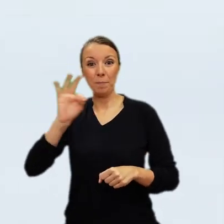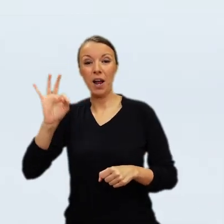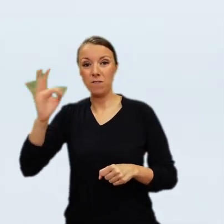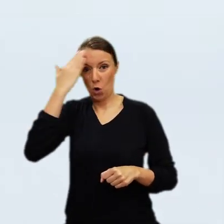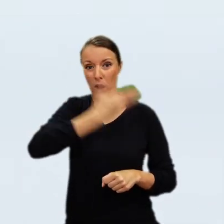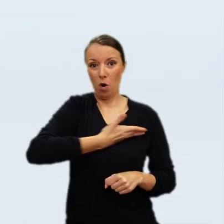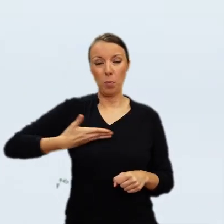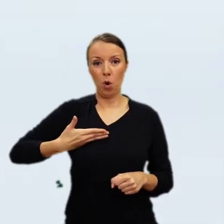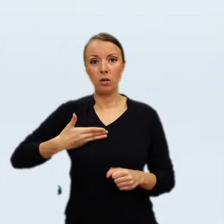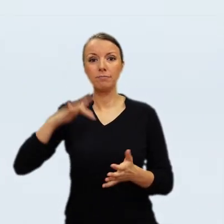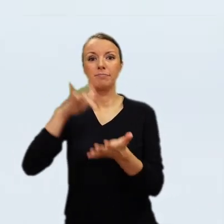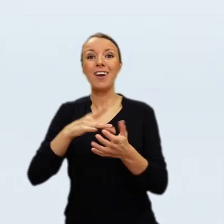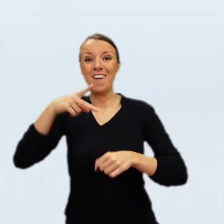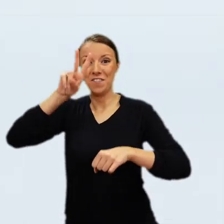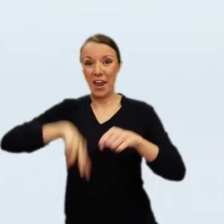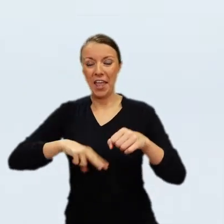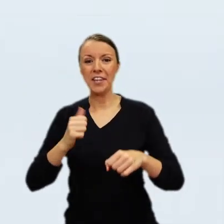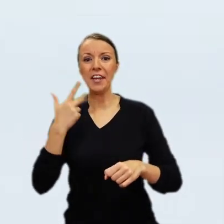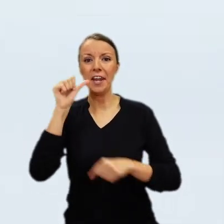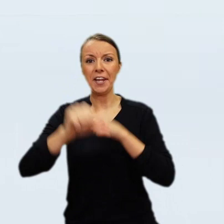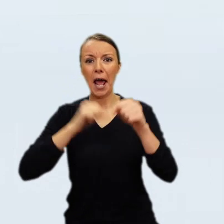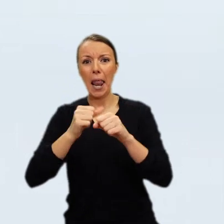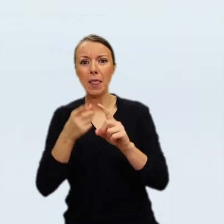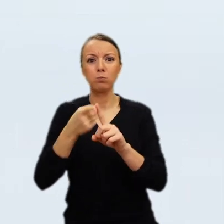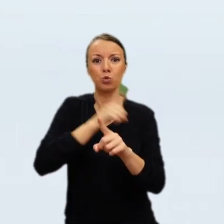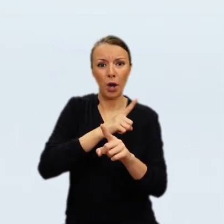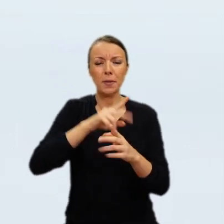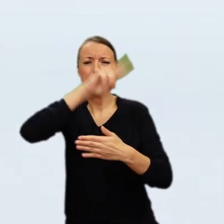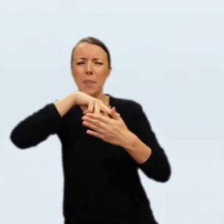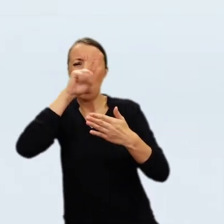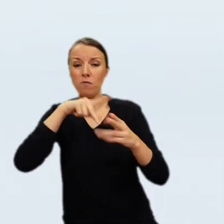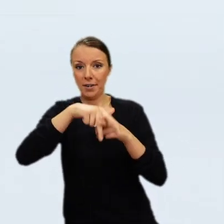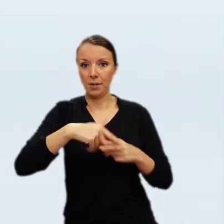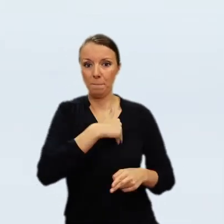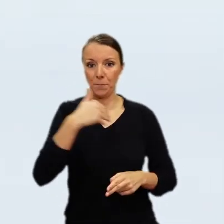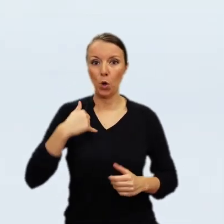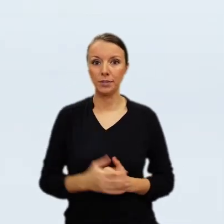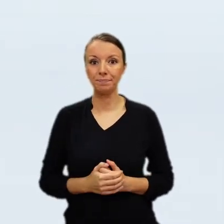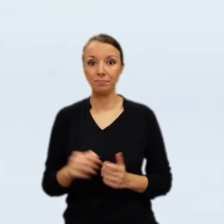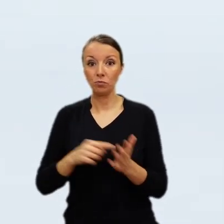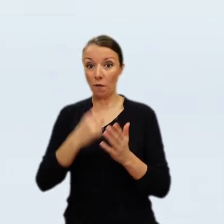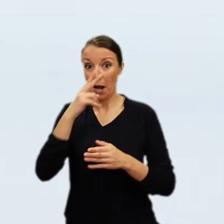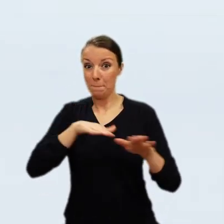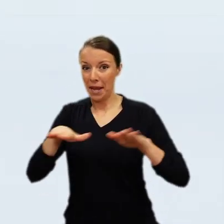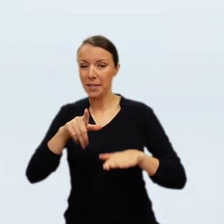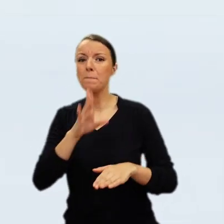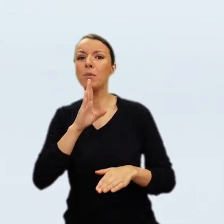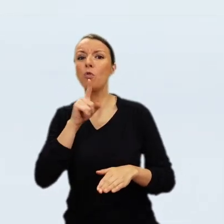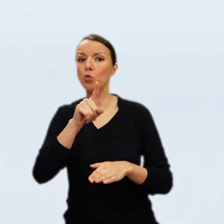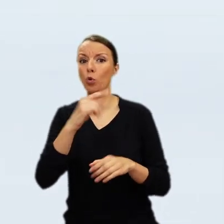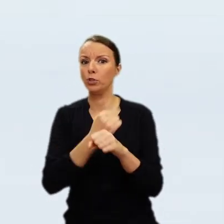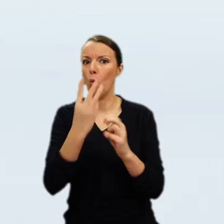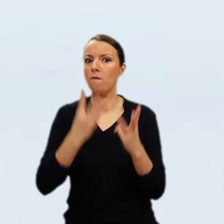a few years before he painted the Polish Rider. And here is the place where, most likely, the masterpiece was painted,